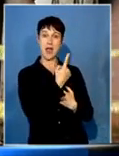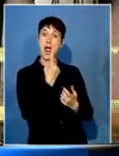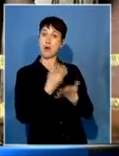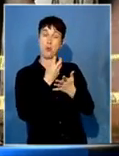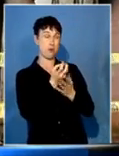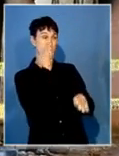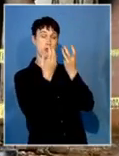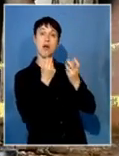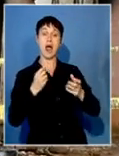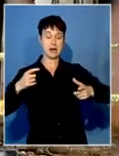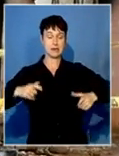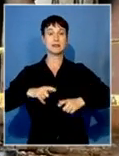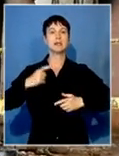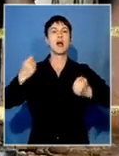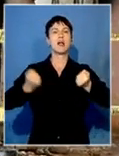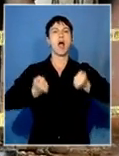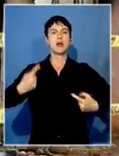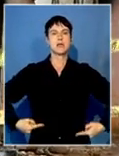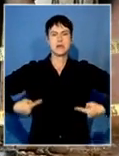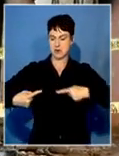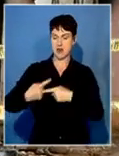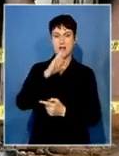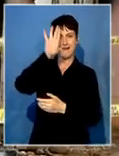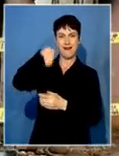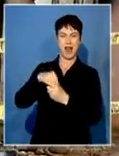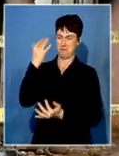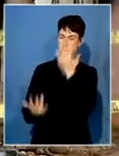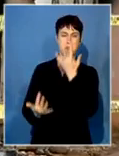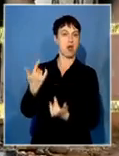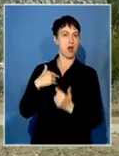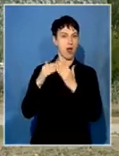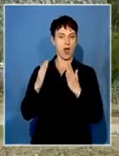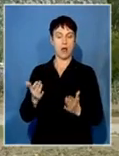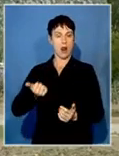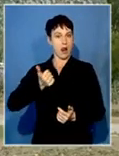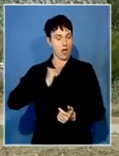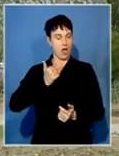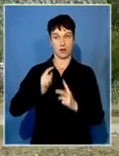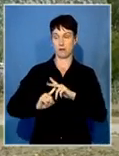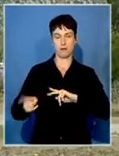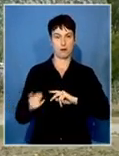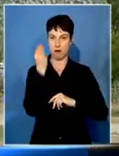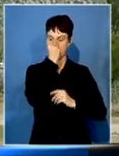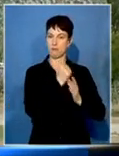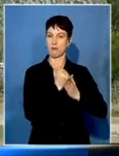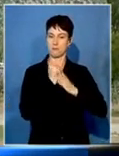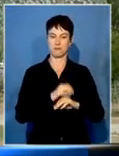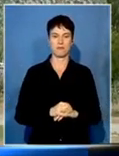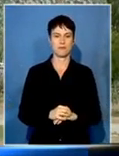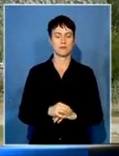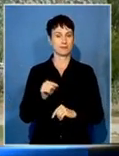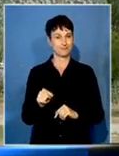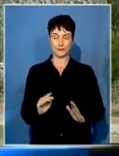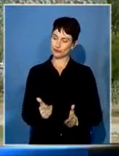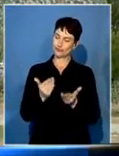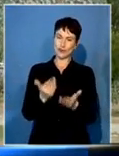a burning tyre into the house. Police came and then we got a chance to escape. There is no service delivery, there is no